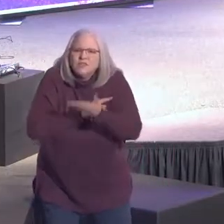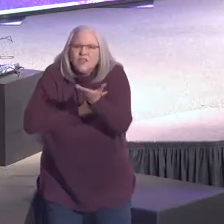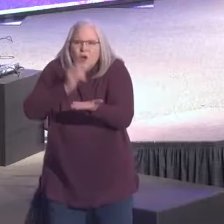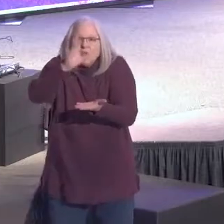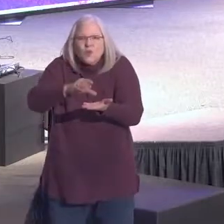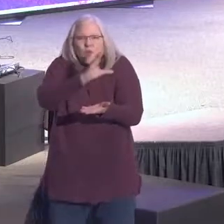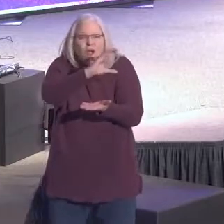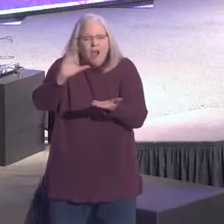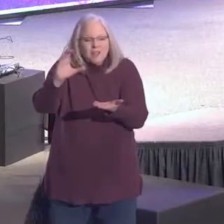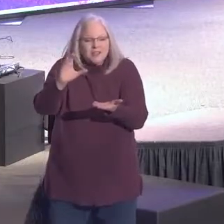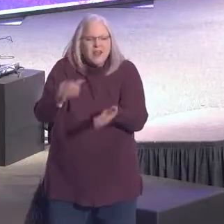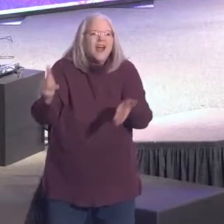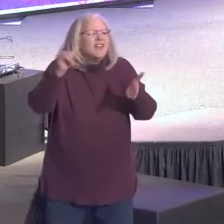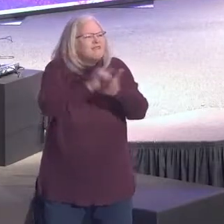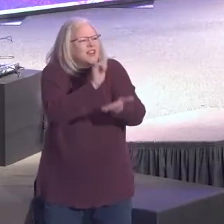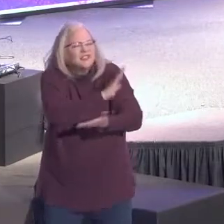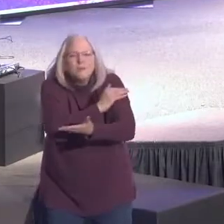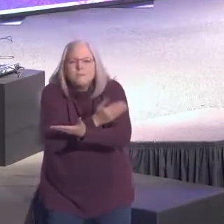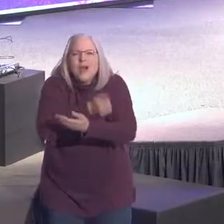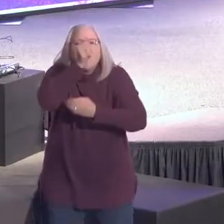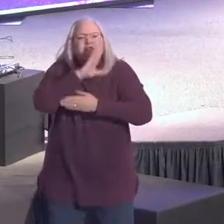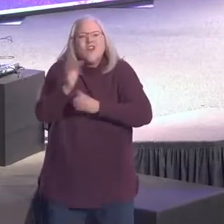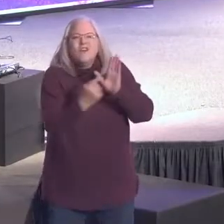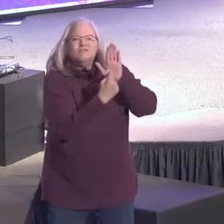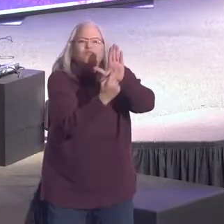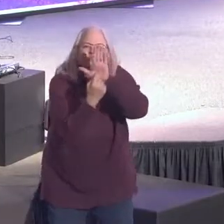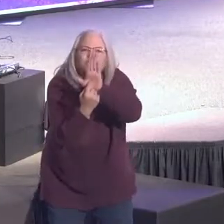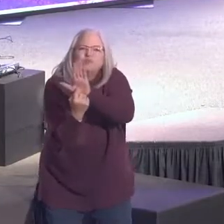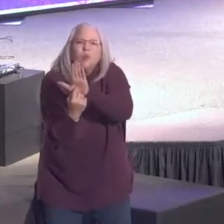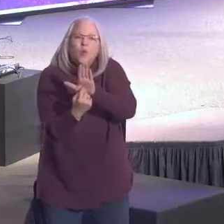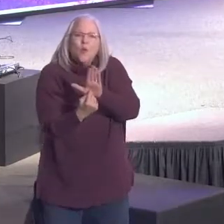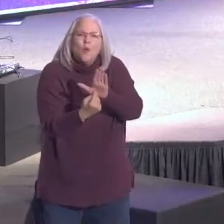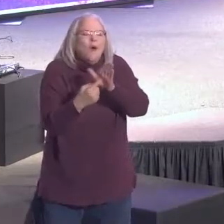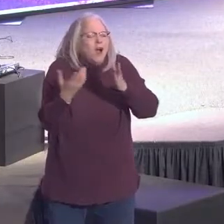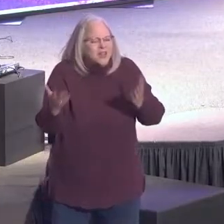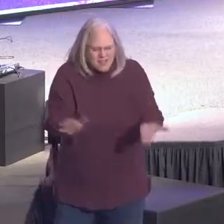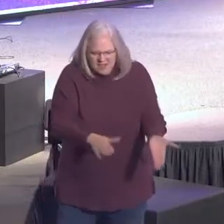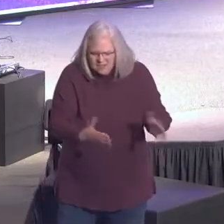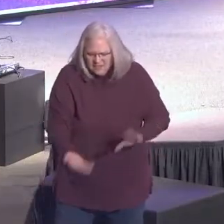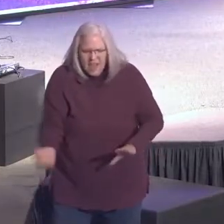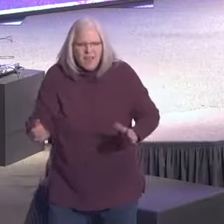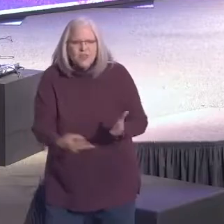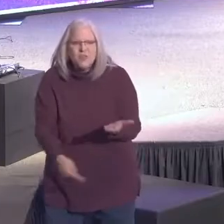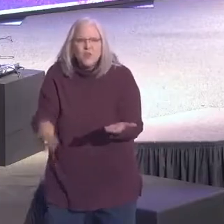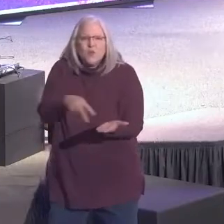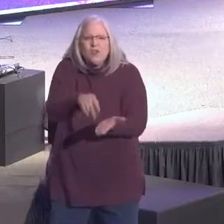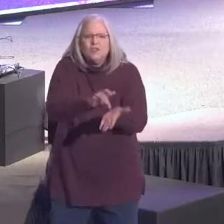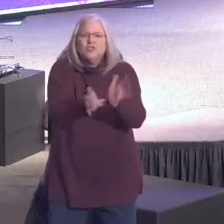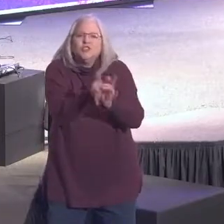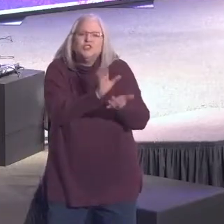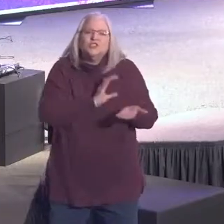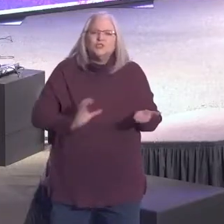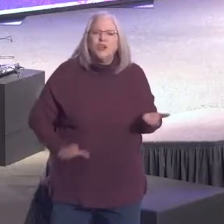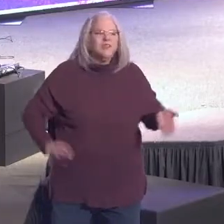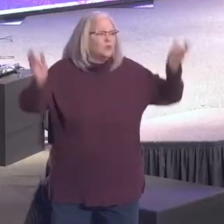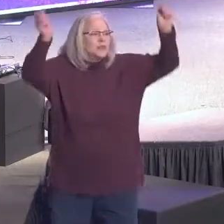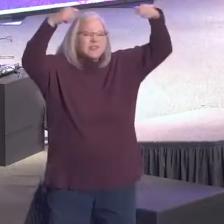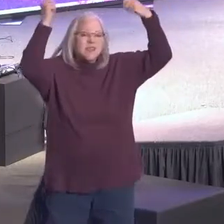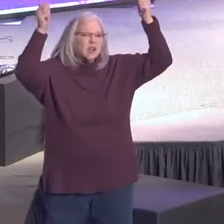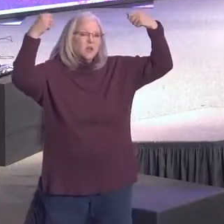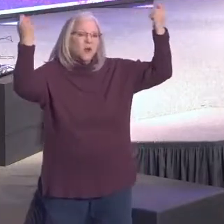cross. That's the power of God demonstrated. The death and the resurrection of Jesus Christ. We're celebrating.